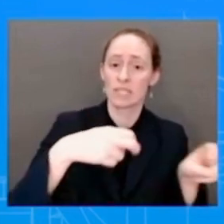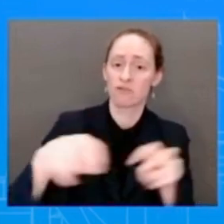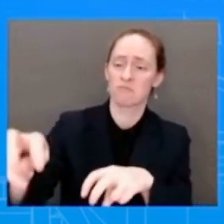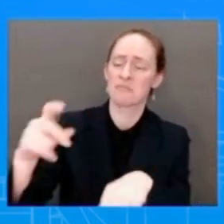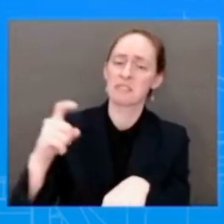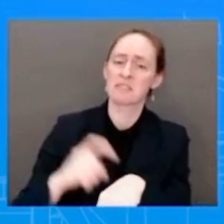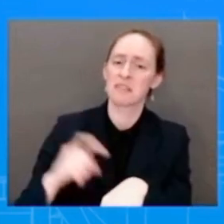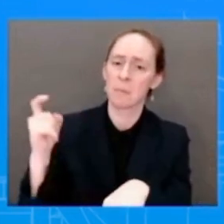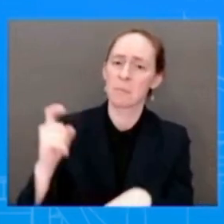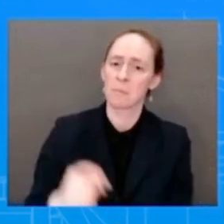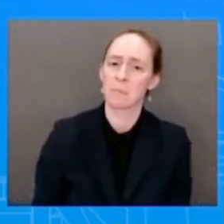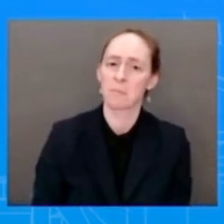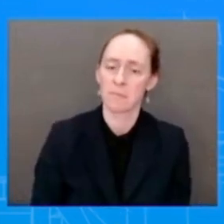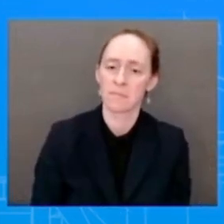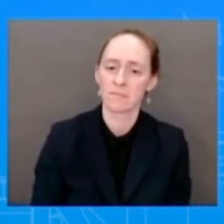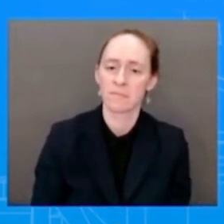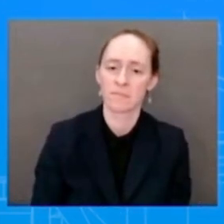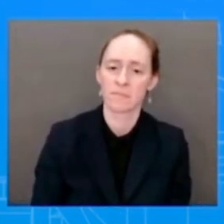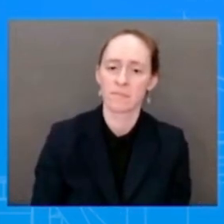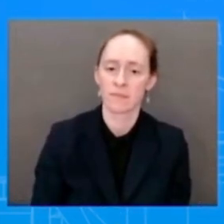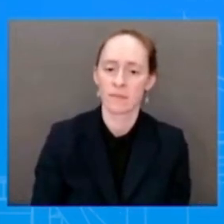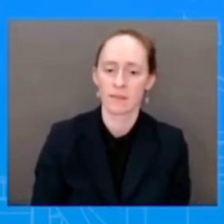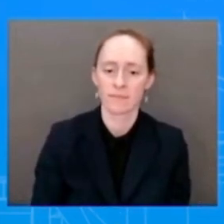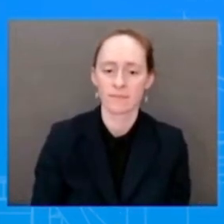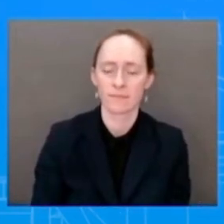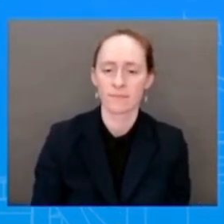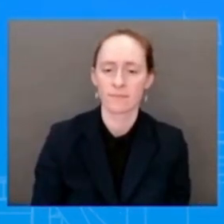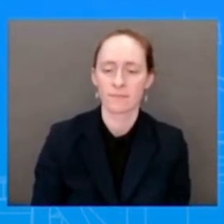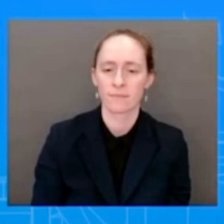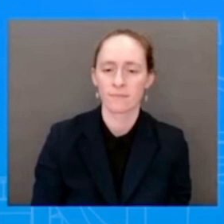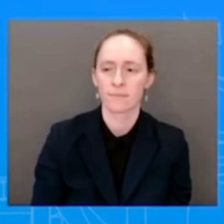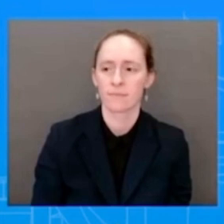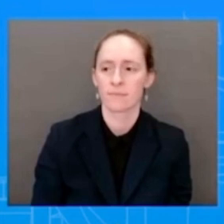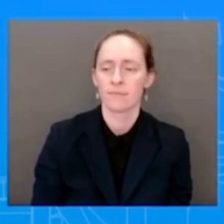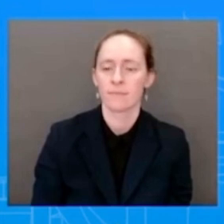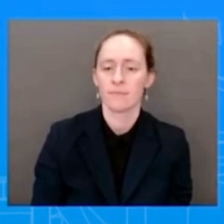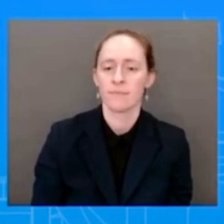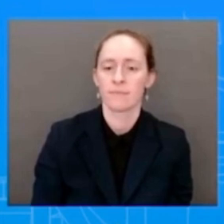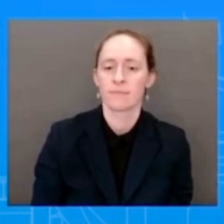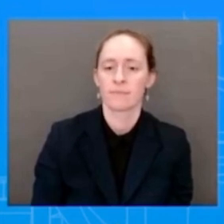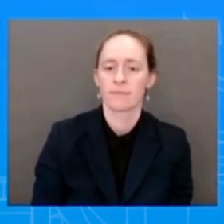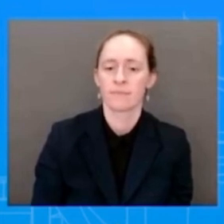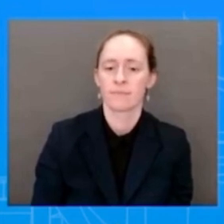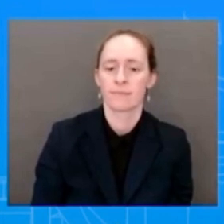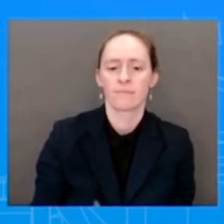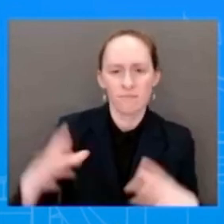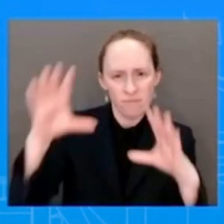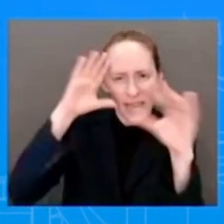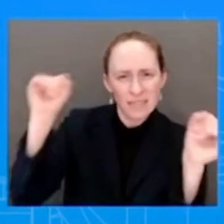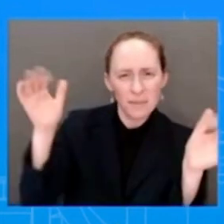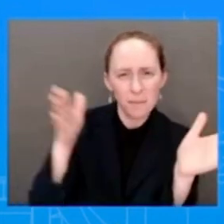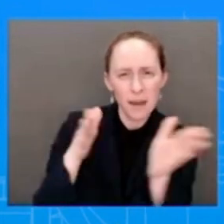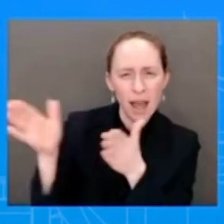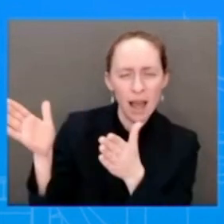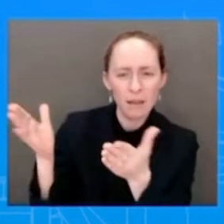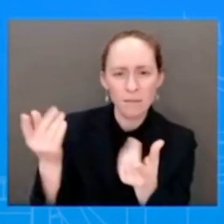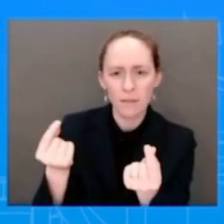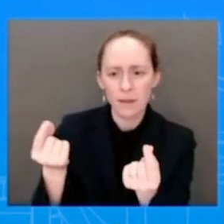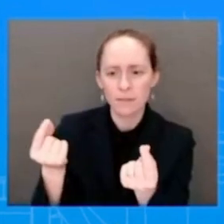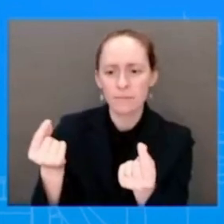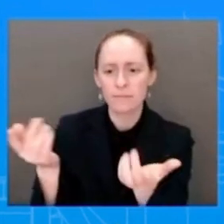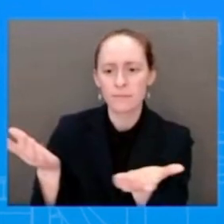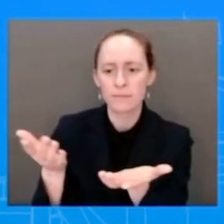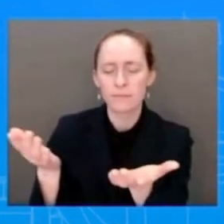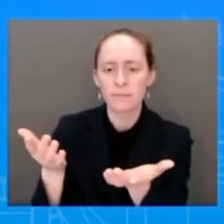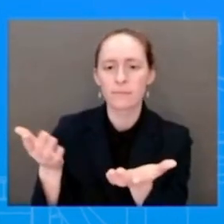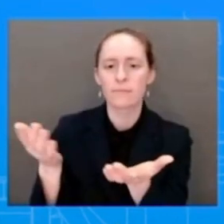conversations. And then on entitlements, what's the president's plan for avoiding automatic benefit cuts to Social Security and Medicare if nothing is done to short this